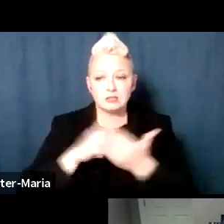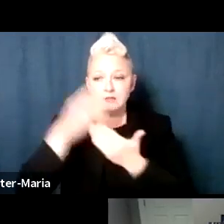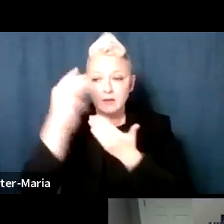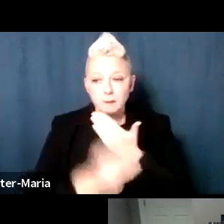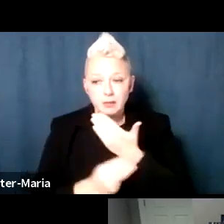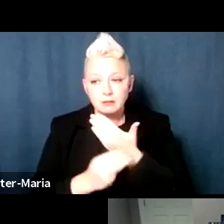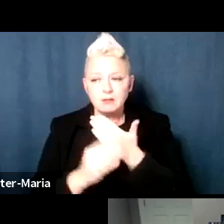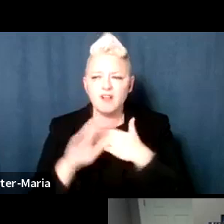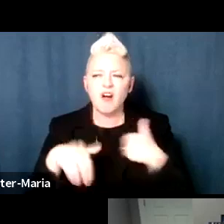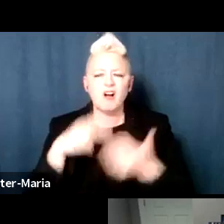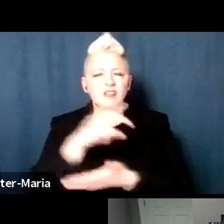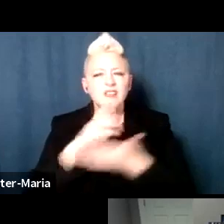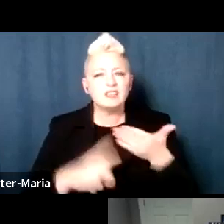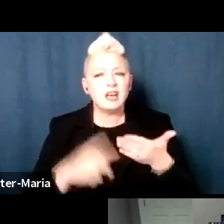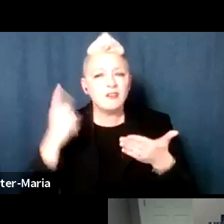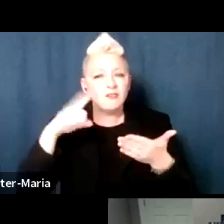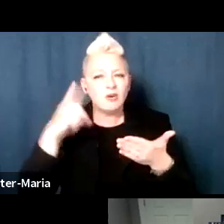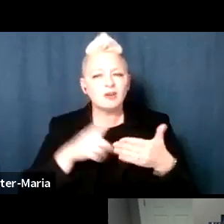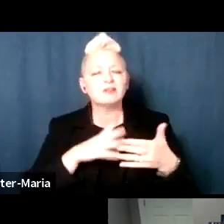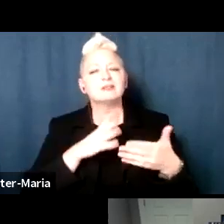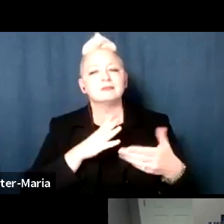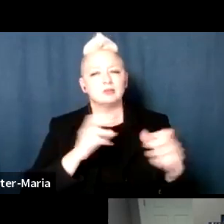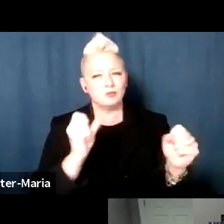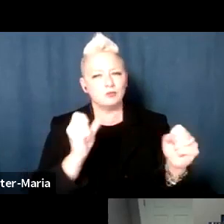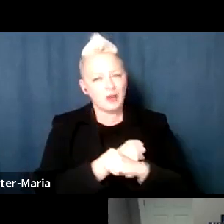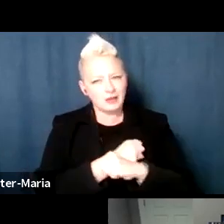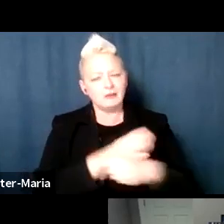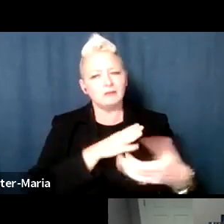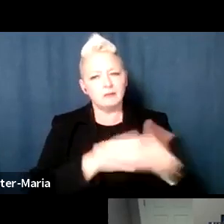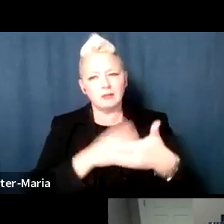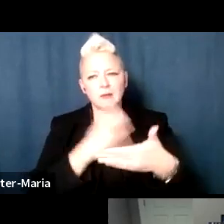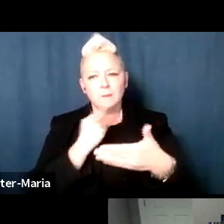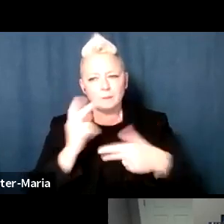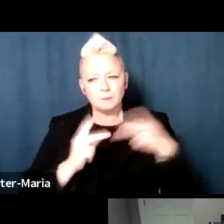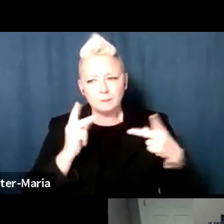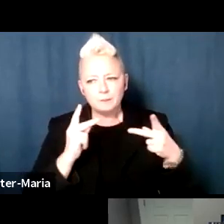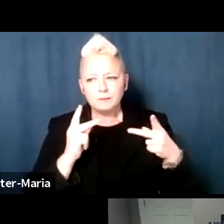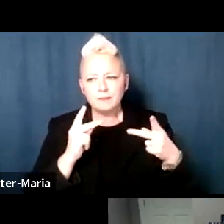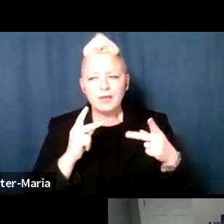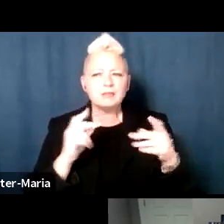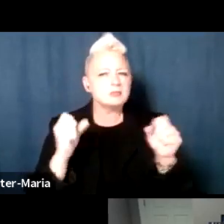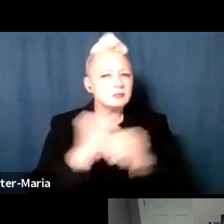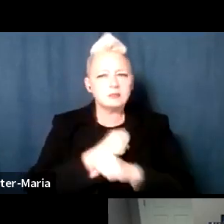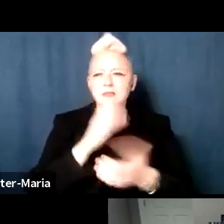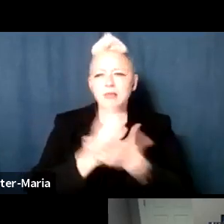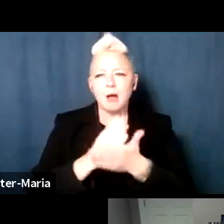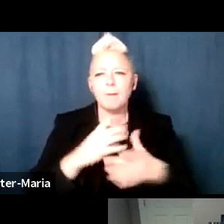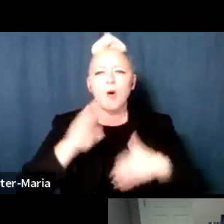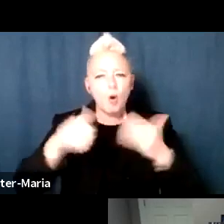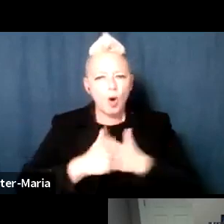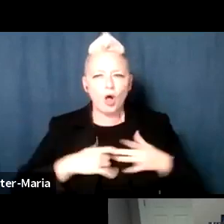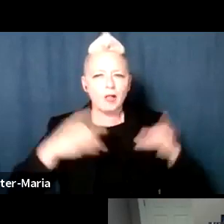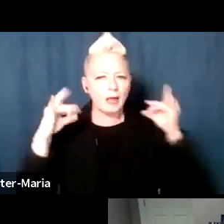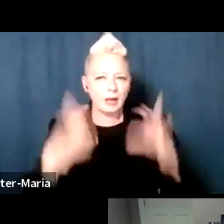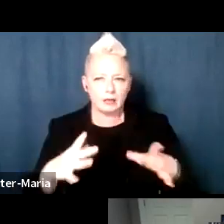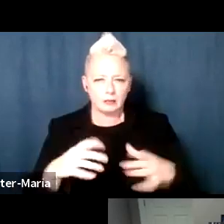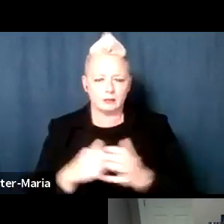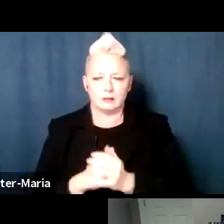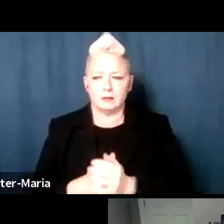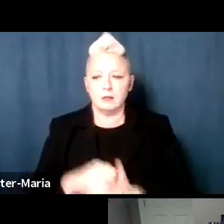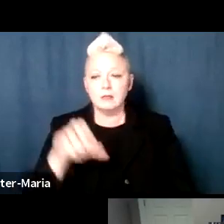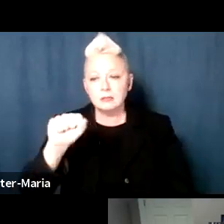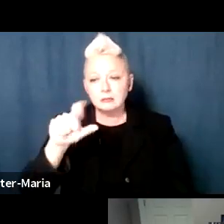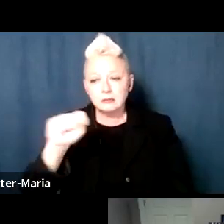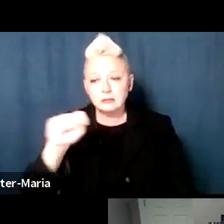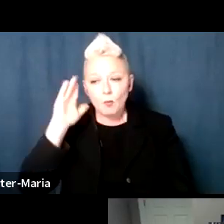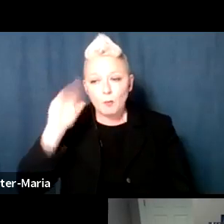all designed to fight anti-Semitism and combat hate in all its forms. And I think that Scott will make clear,